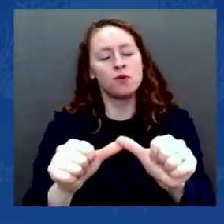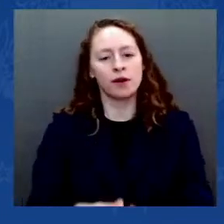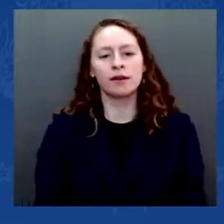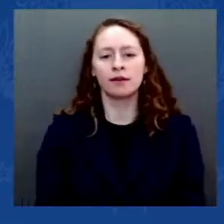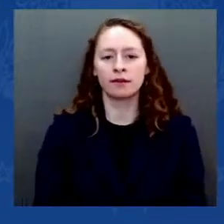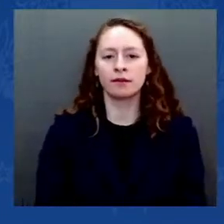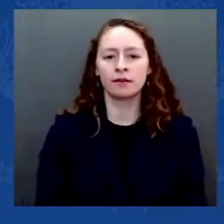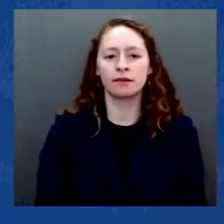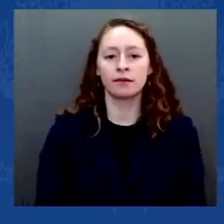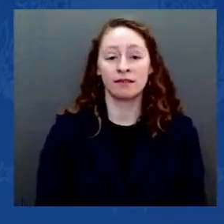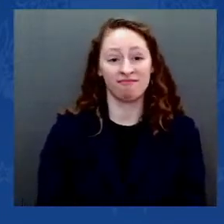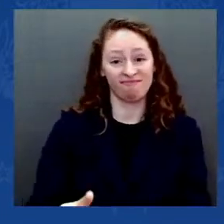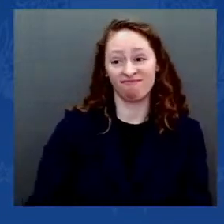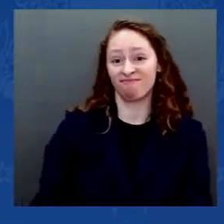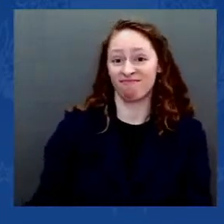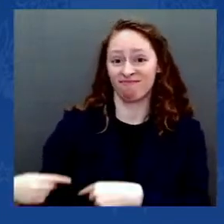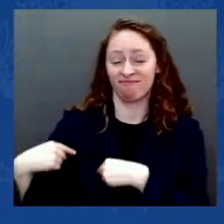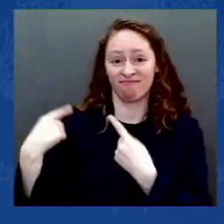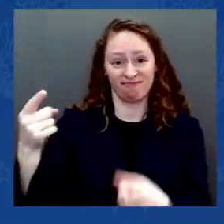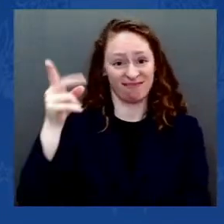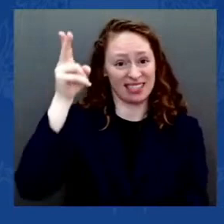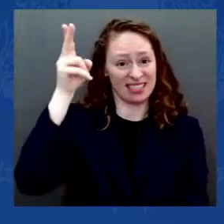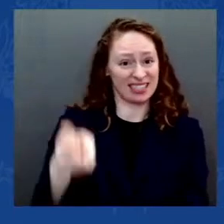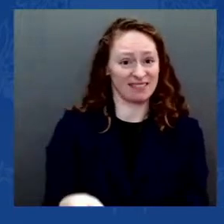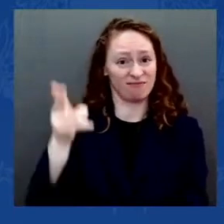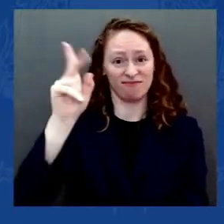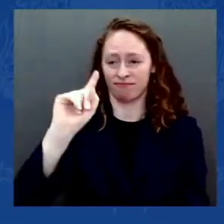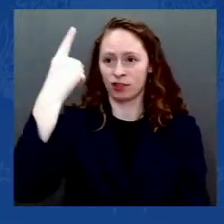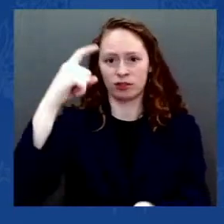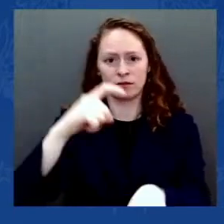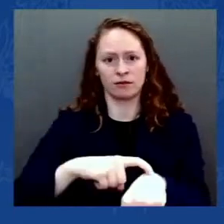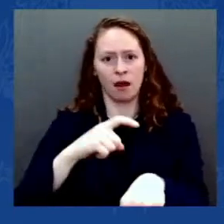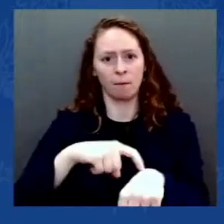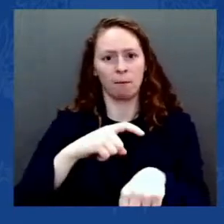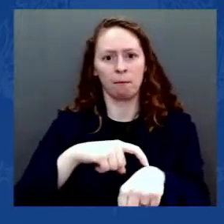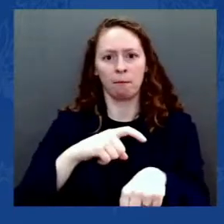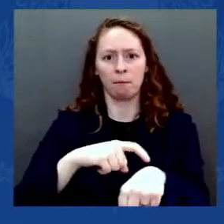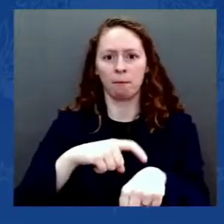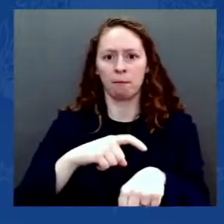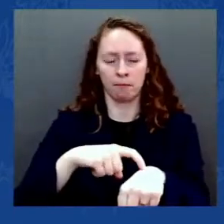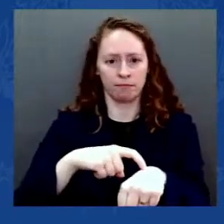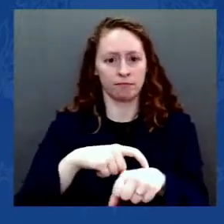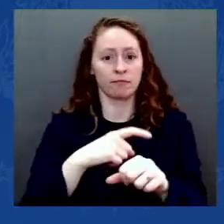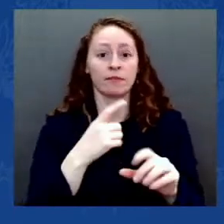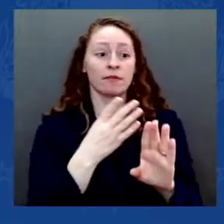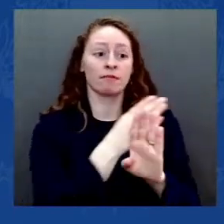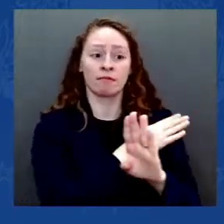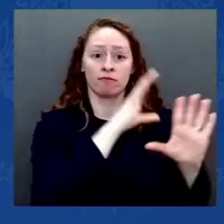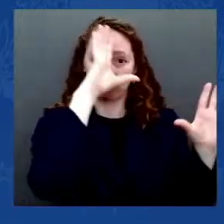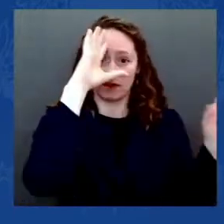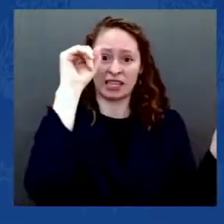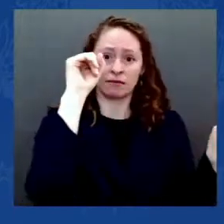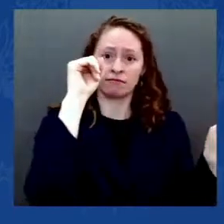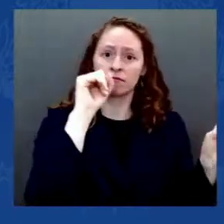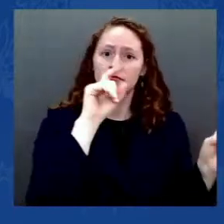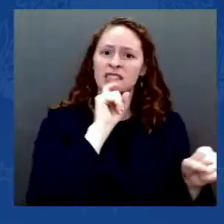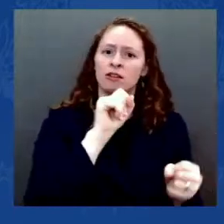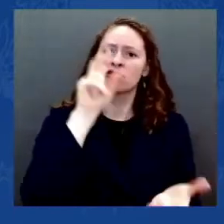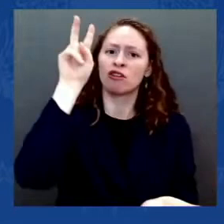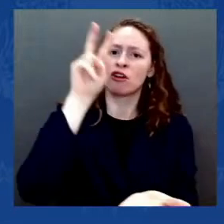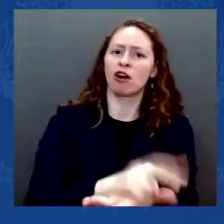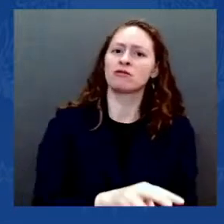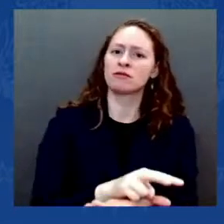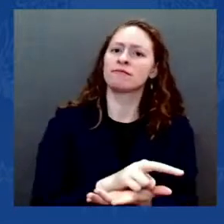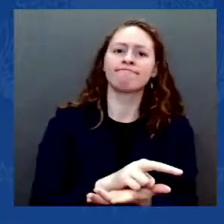election, he tried to prevent the peaceful transfer of power as a violent mob breached the Capitol.